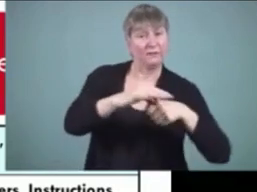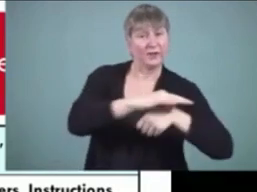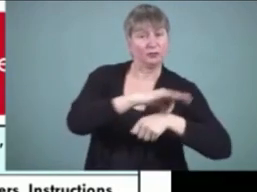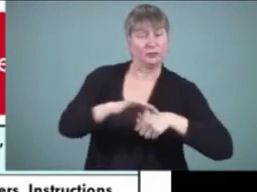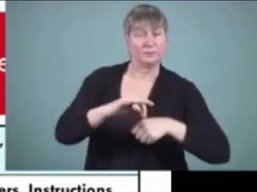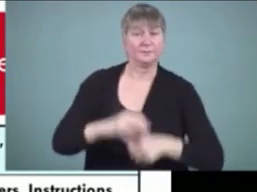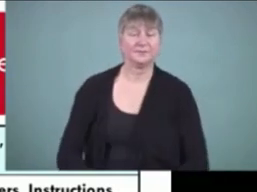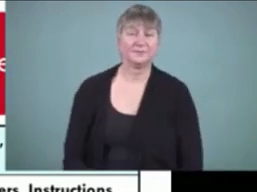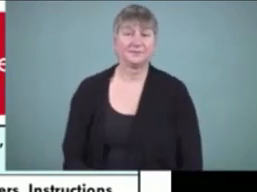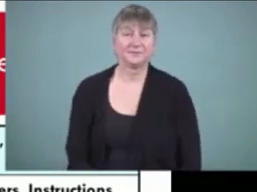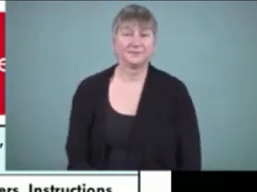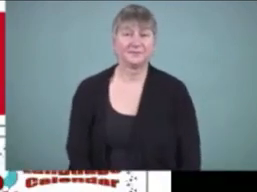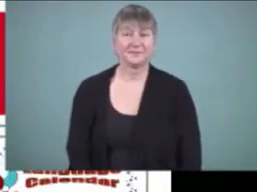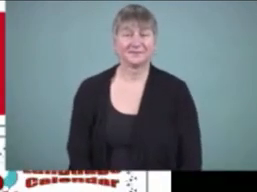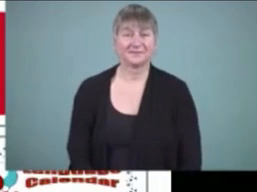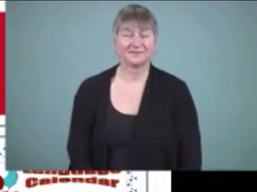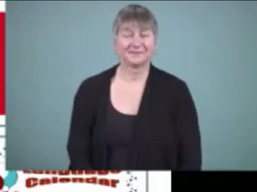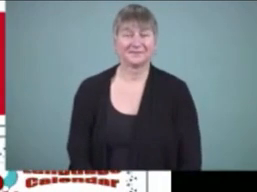Next slide.